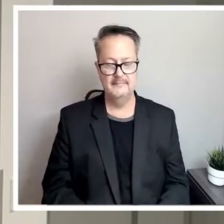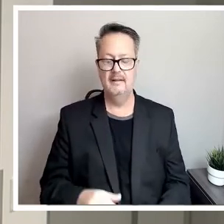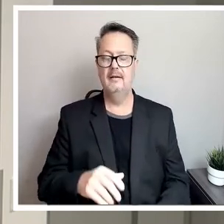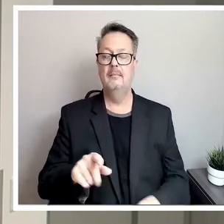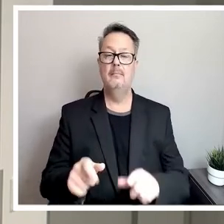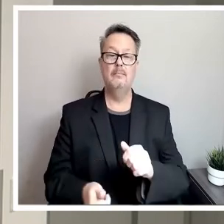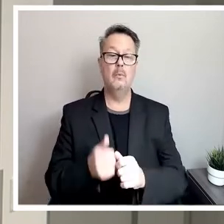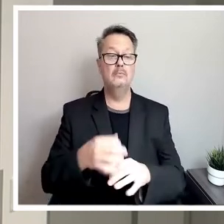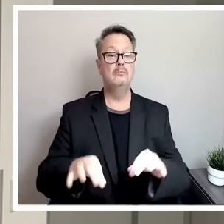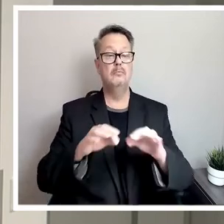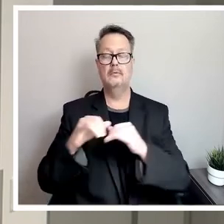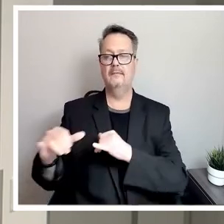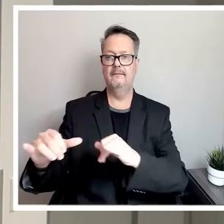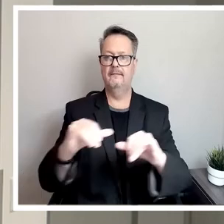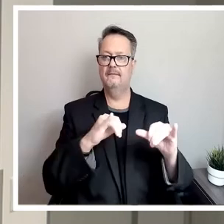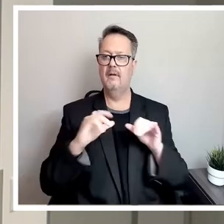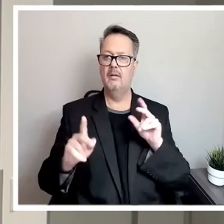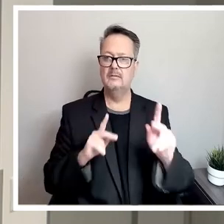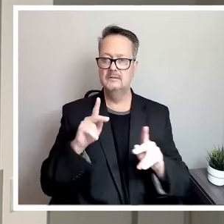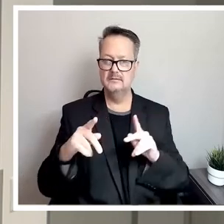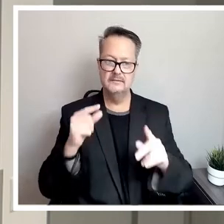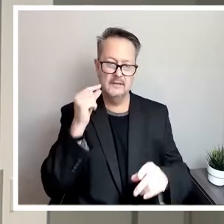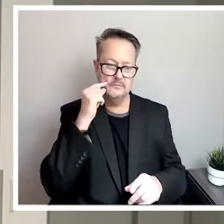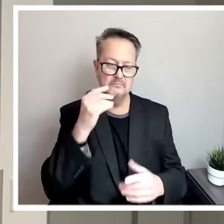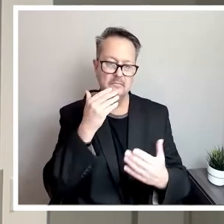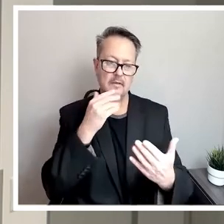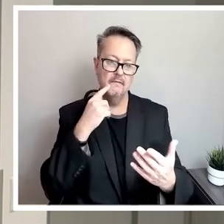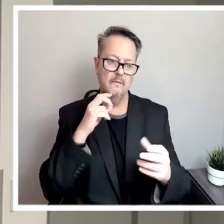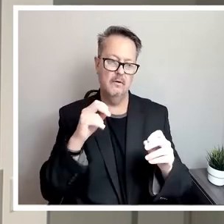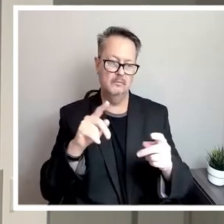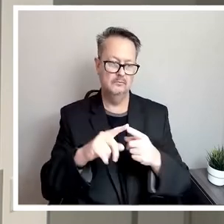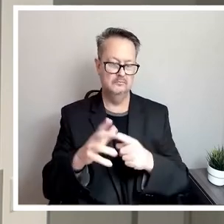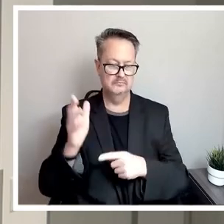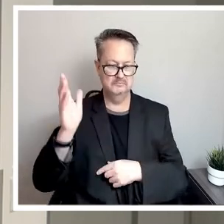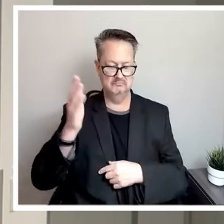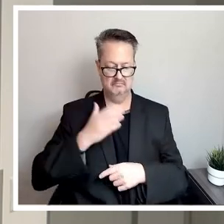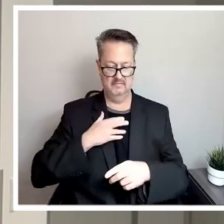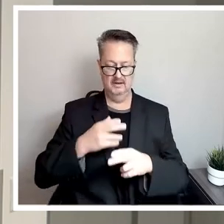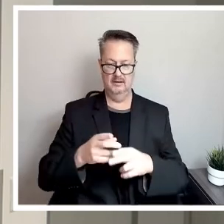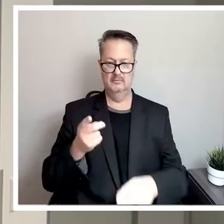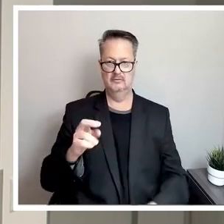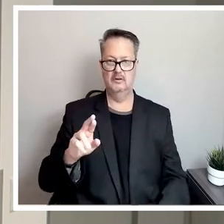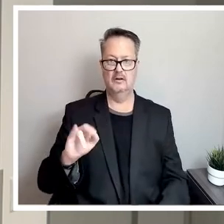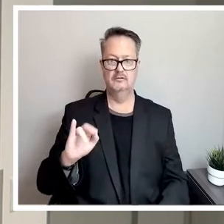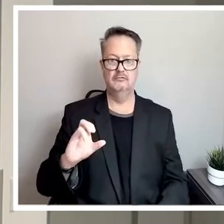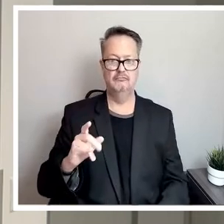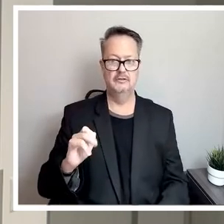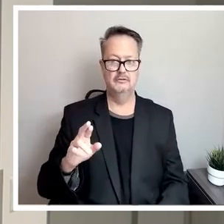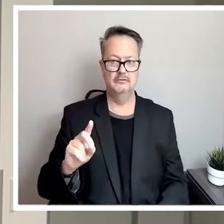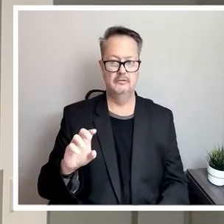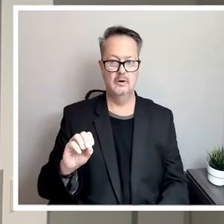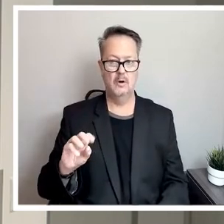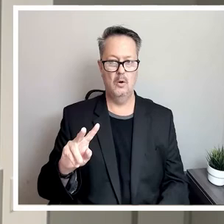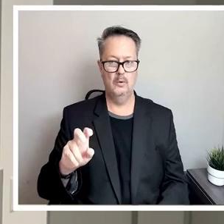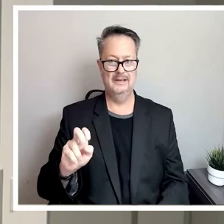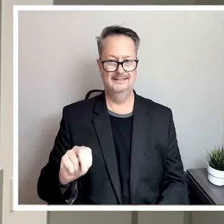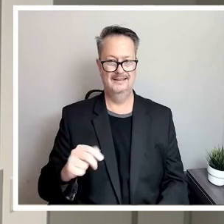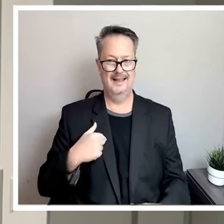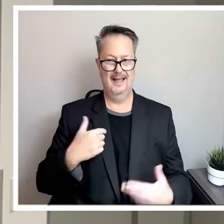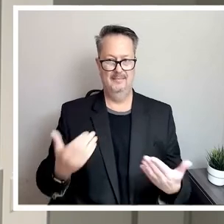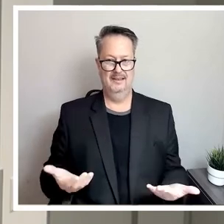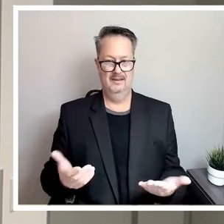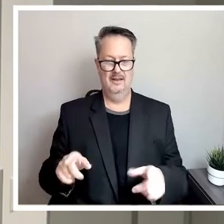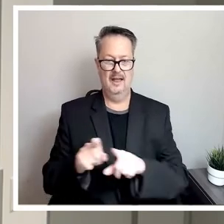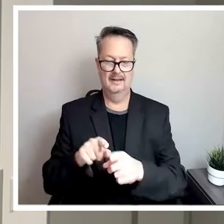of San Antonio, thank you for the opportunity to speak. My name is Dr. Richard Owen, although I'm certainly here as a tax-paying, rate